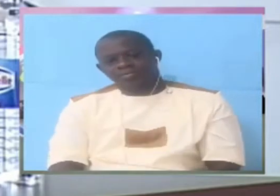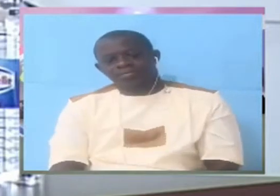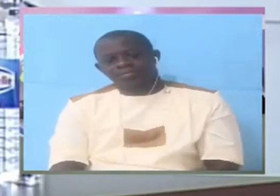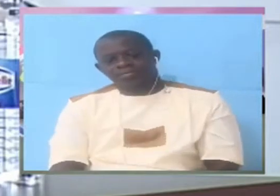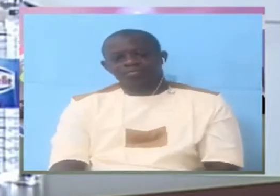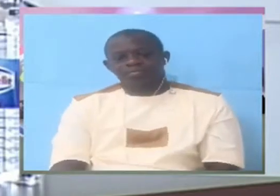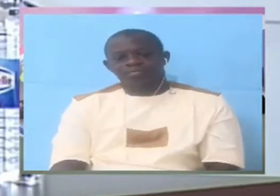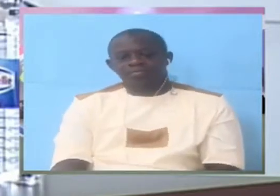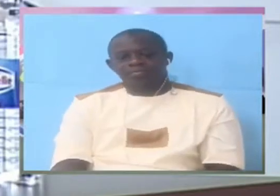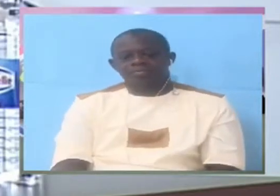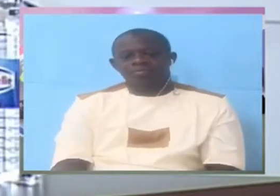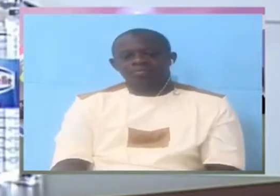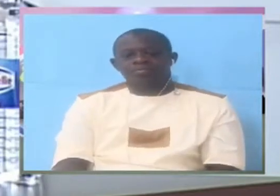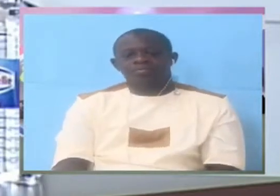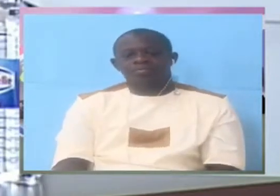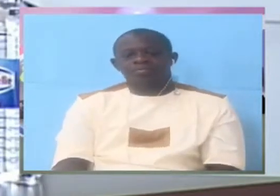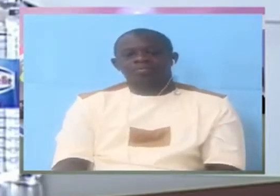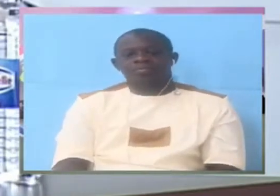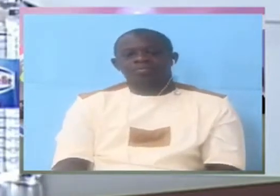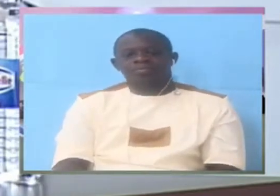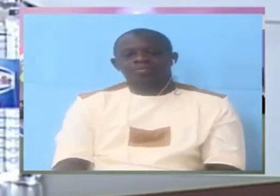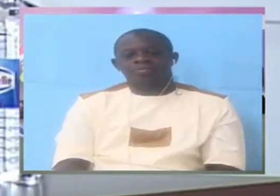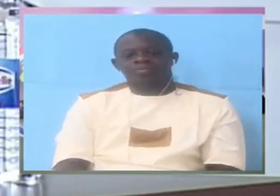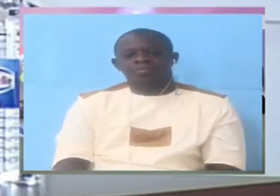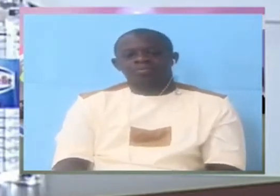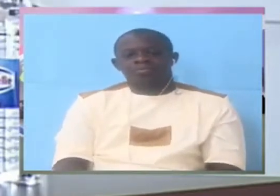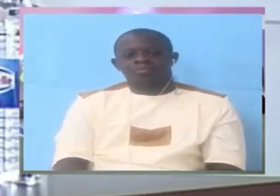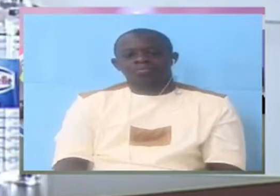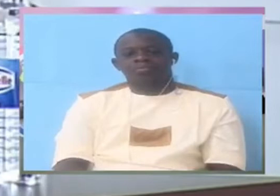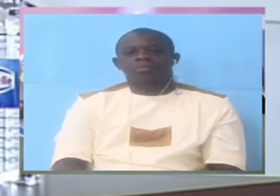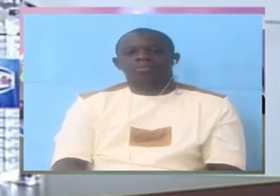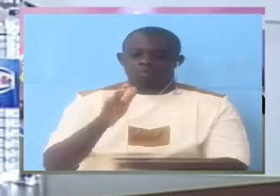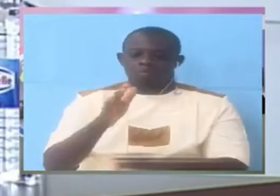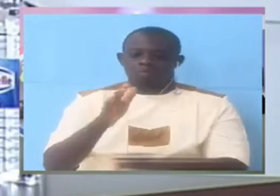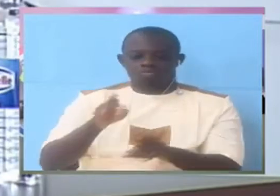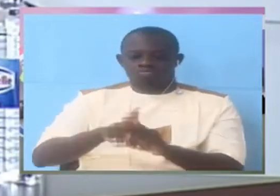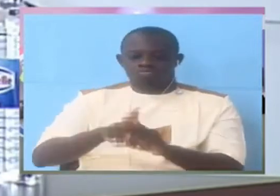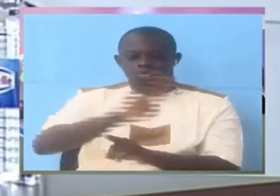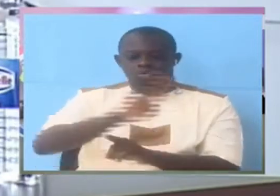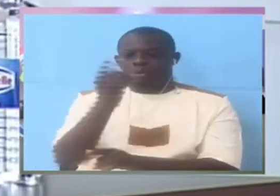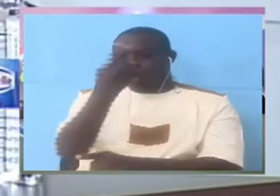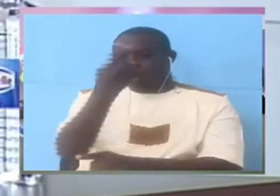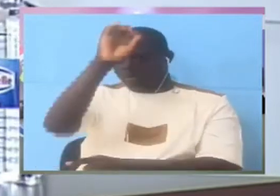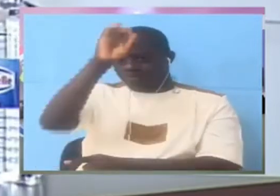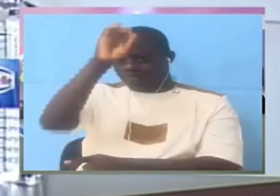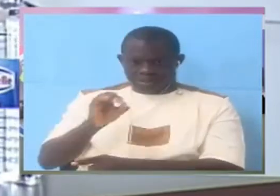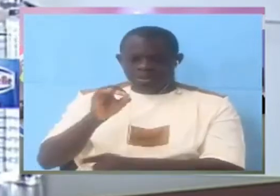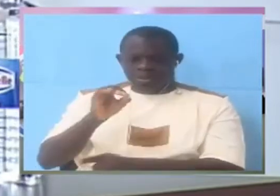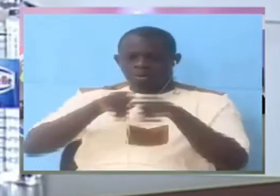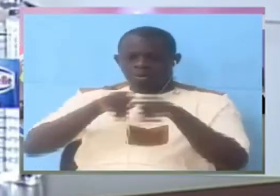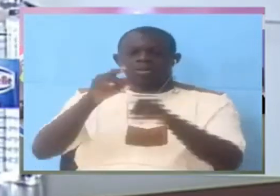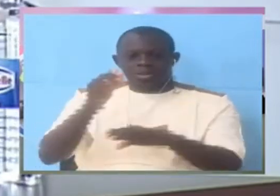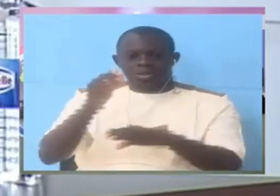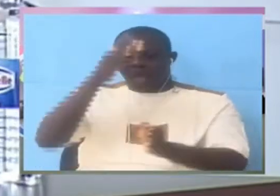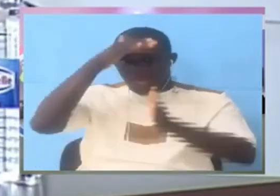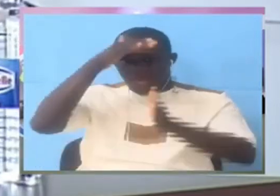we were not that percentage 100% with the junta then what more is like man yo be